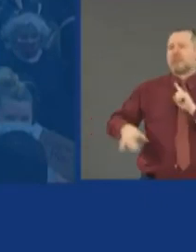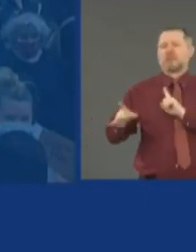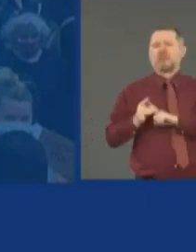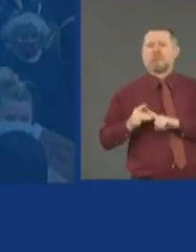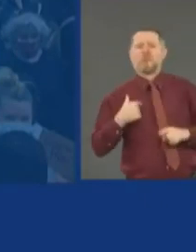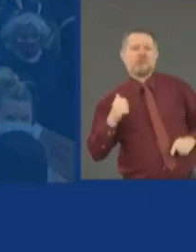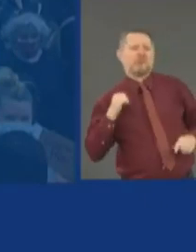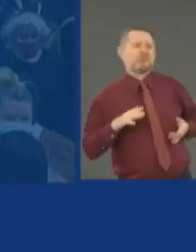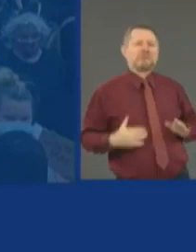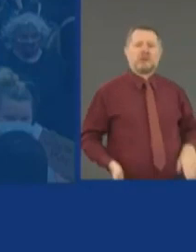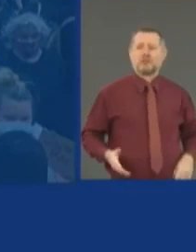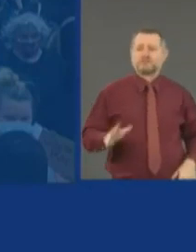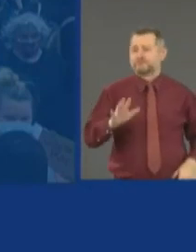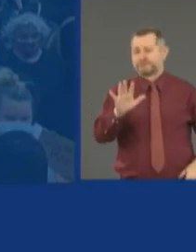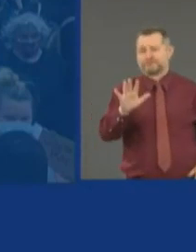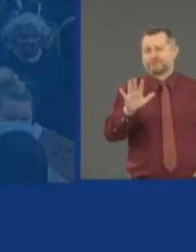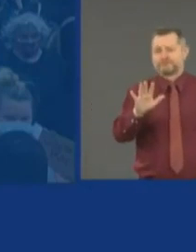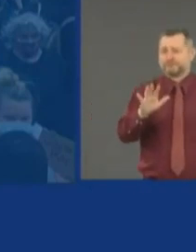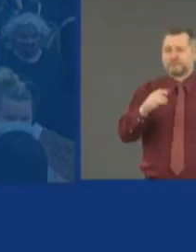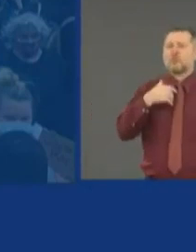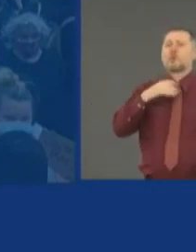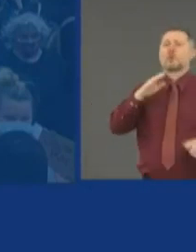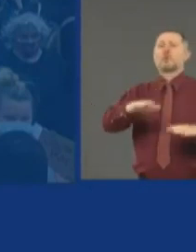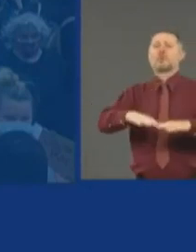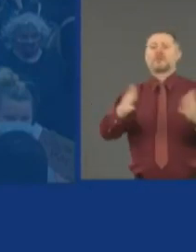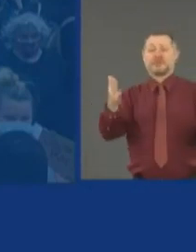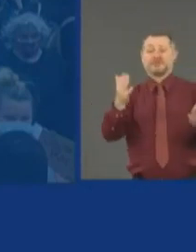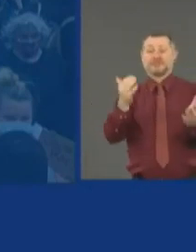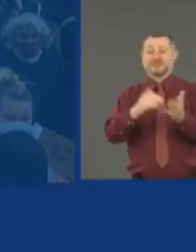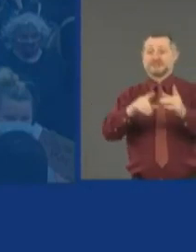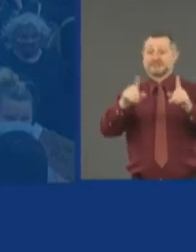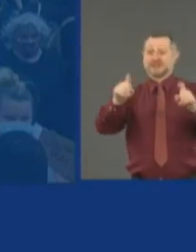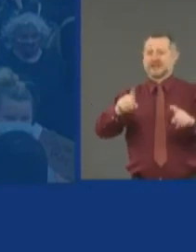facilities for all people who are at a protest.